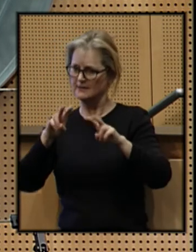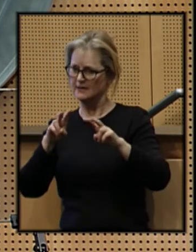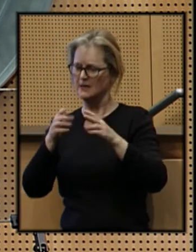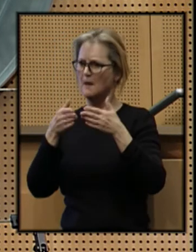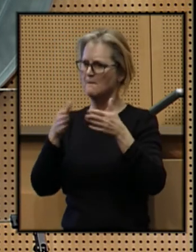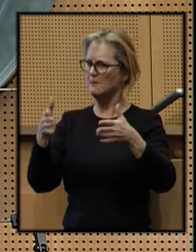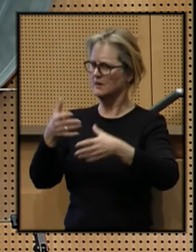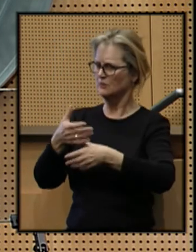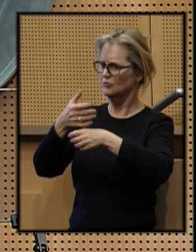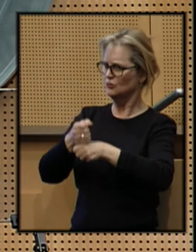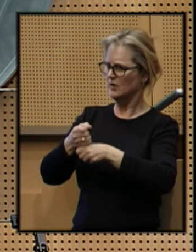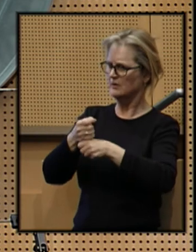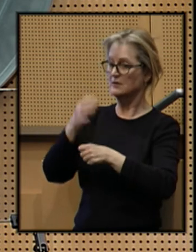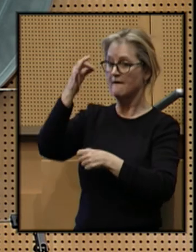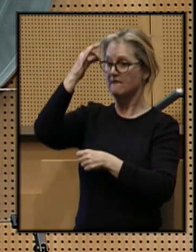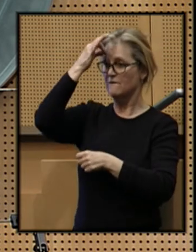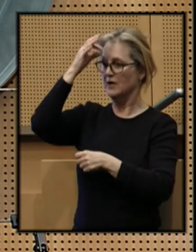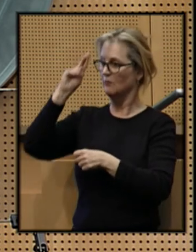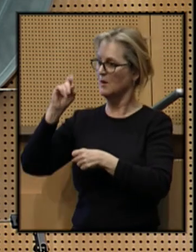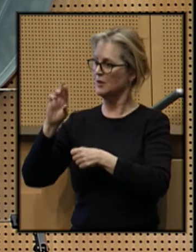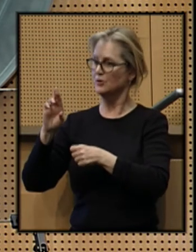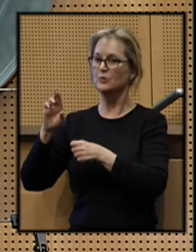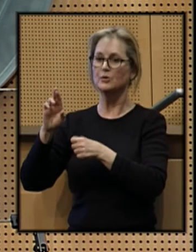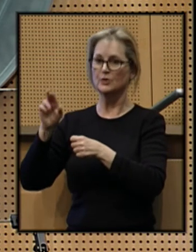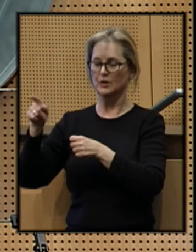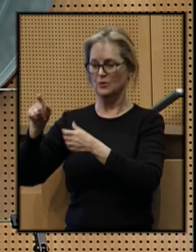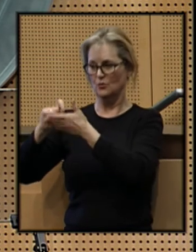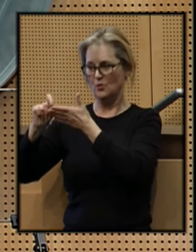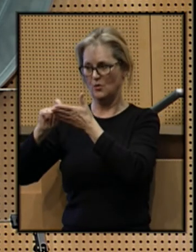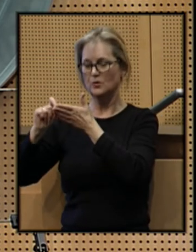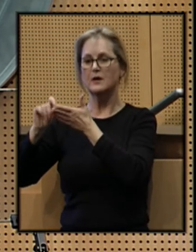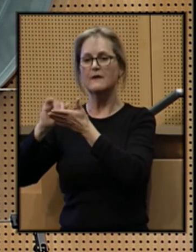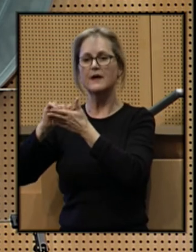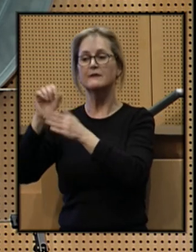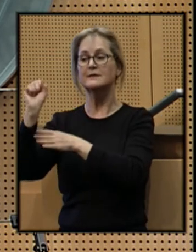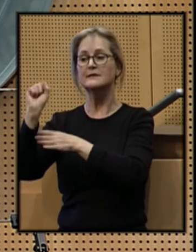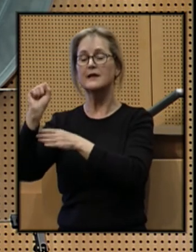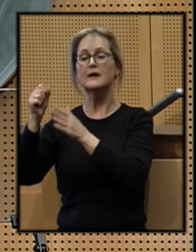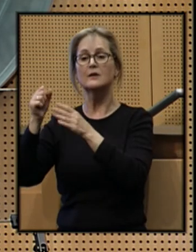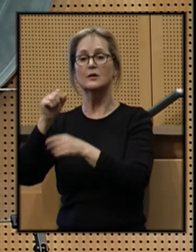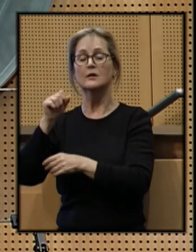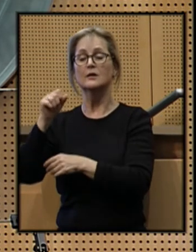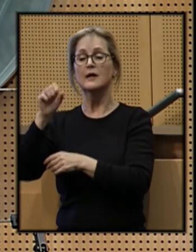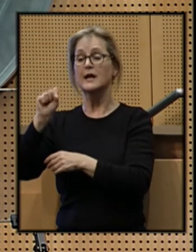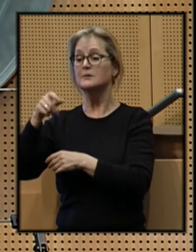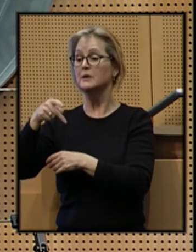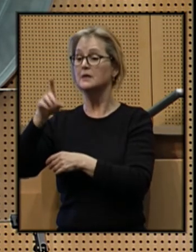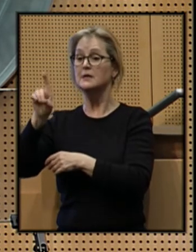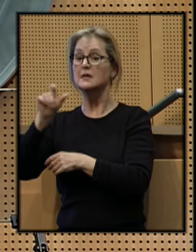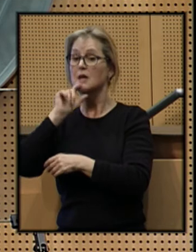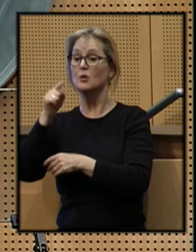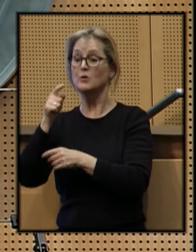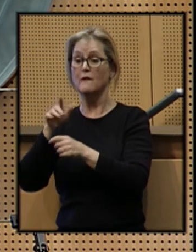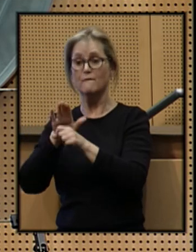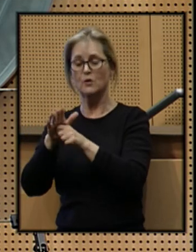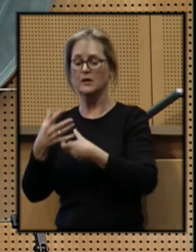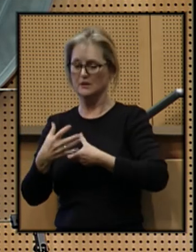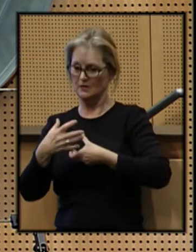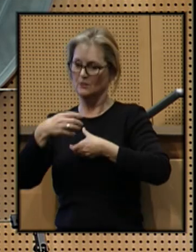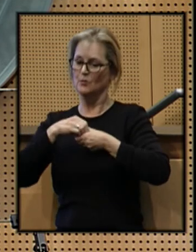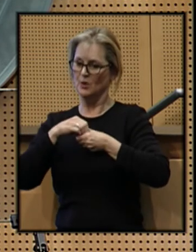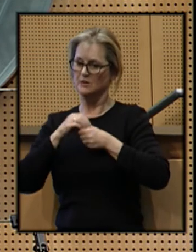trust, the federal monitor Merrick Bob wrote, that the Seattle Police Department has not only fully embraced